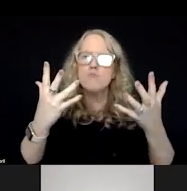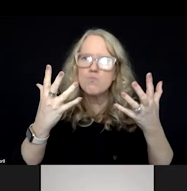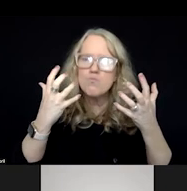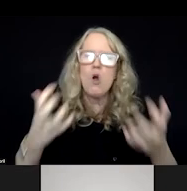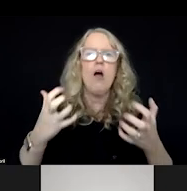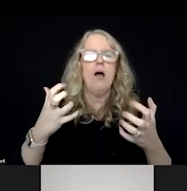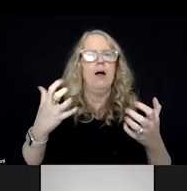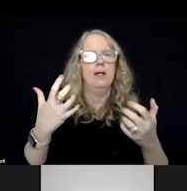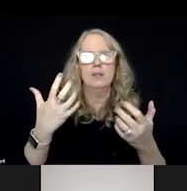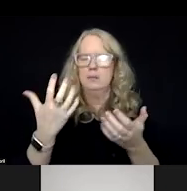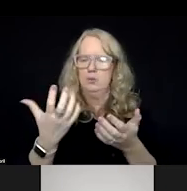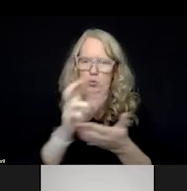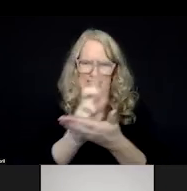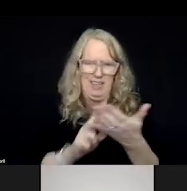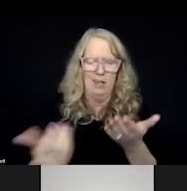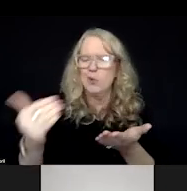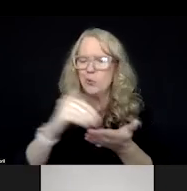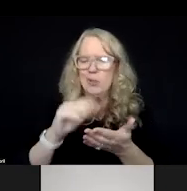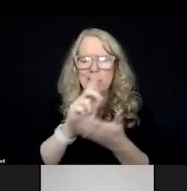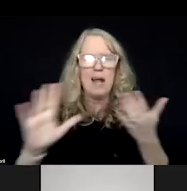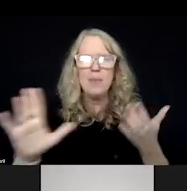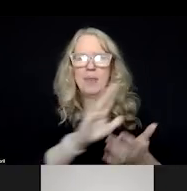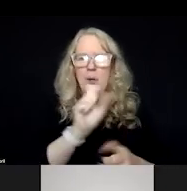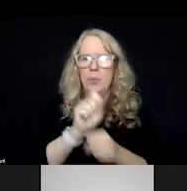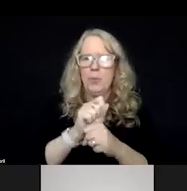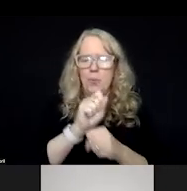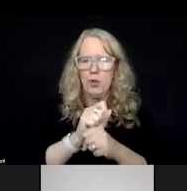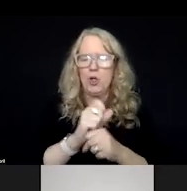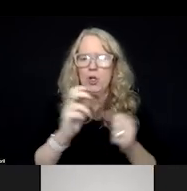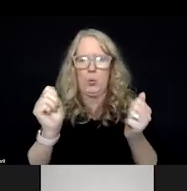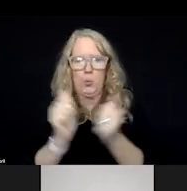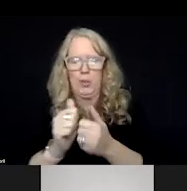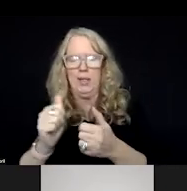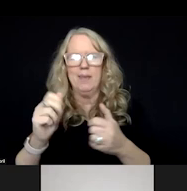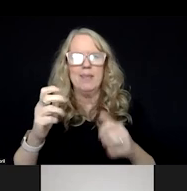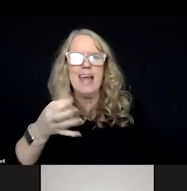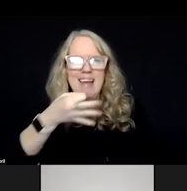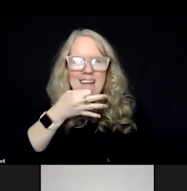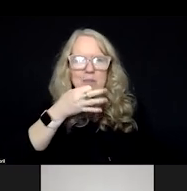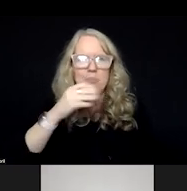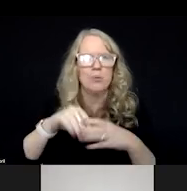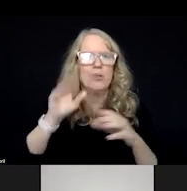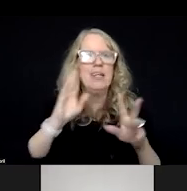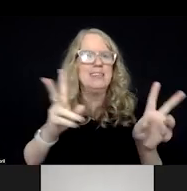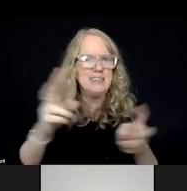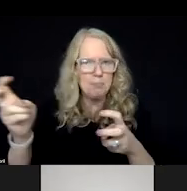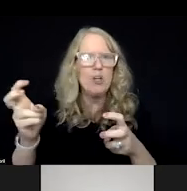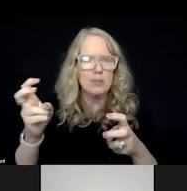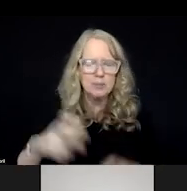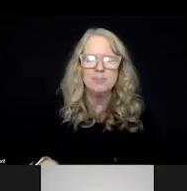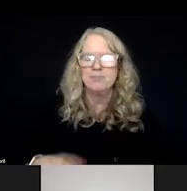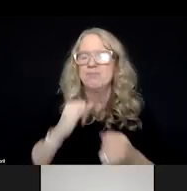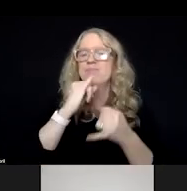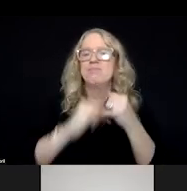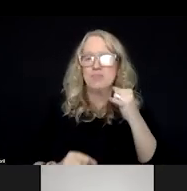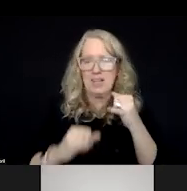design or redesign work along with subject matter experts and others. And then finally, in